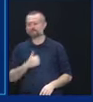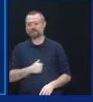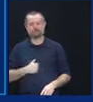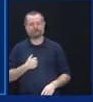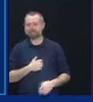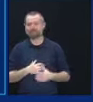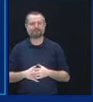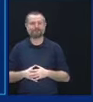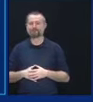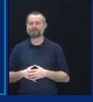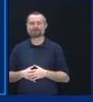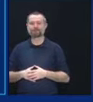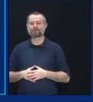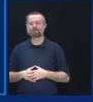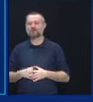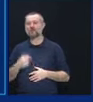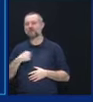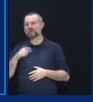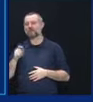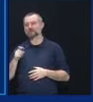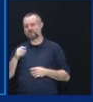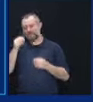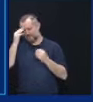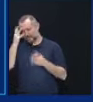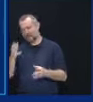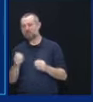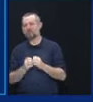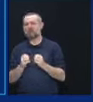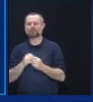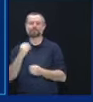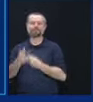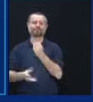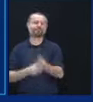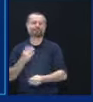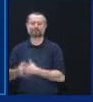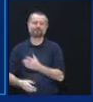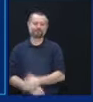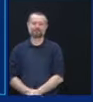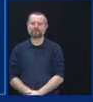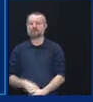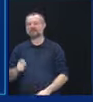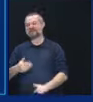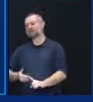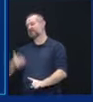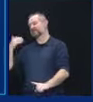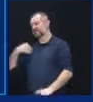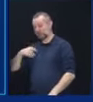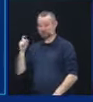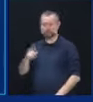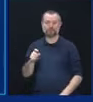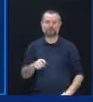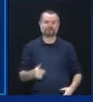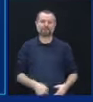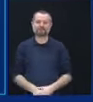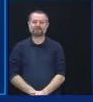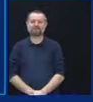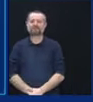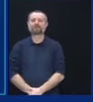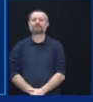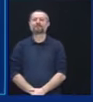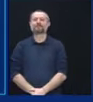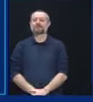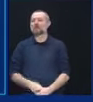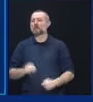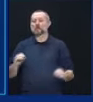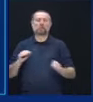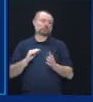We should have provided more public information sooner. Yes. No, no excuse.